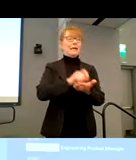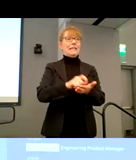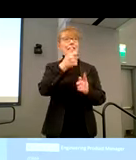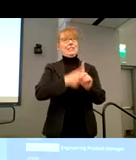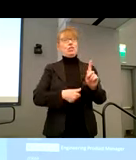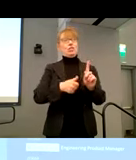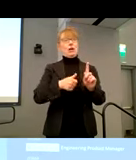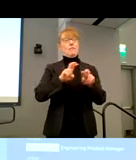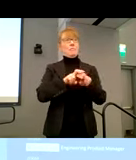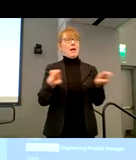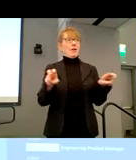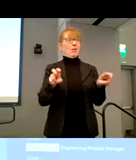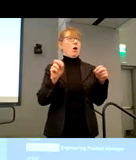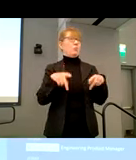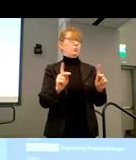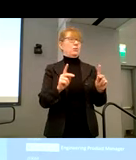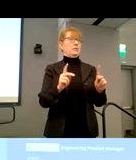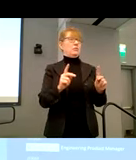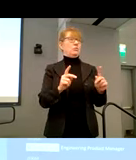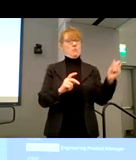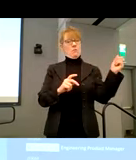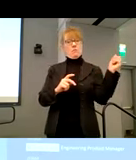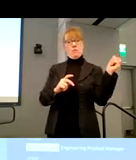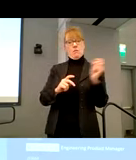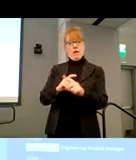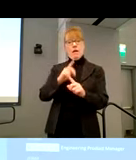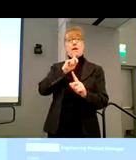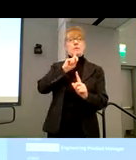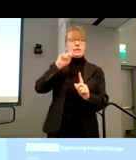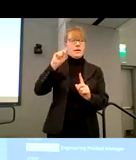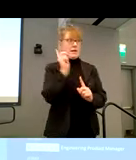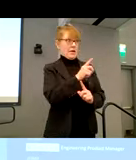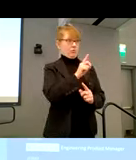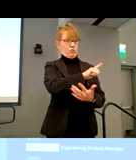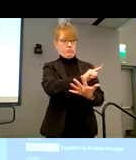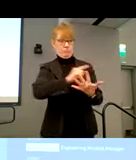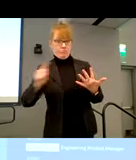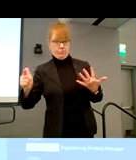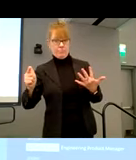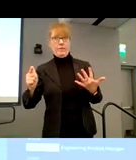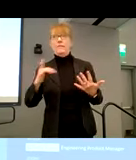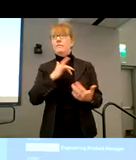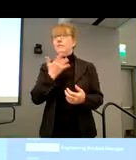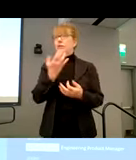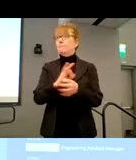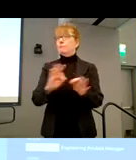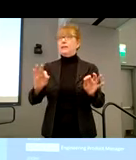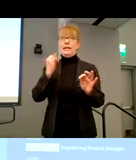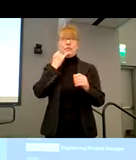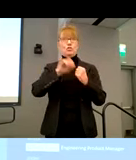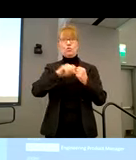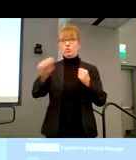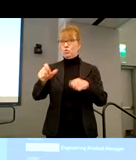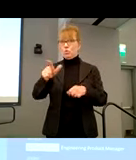to, uh, answer each question. Um, and again, just feel free if things are going a bit long to just shout out and,